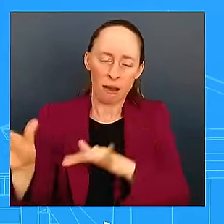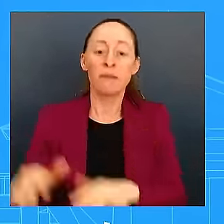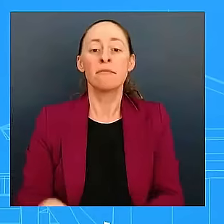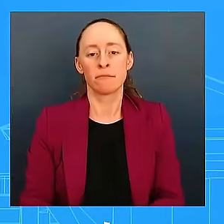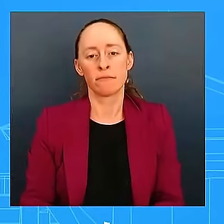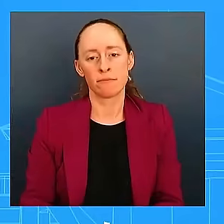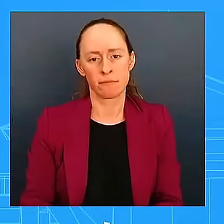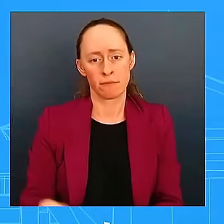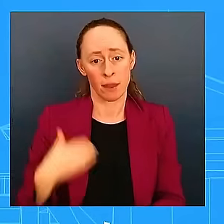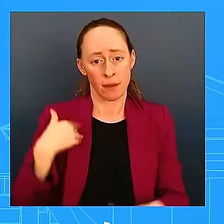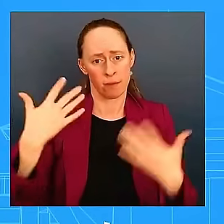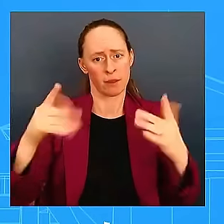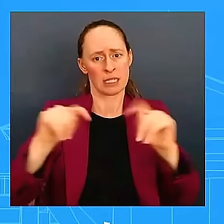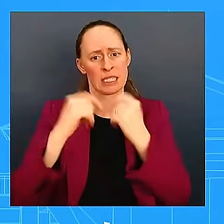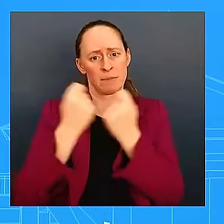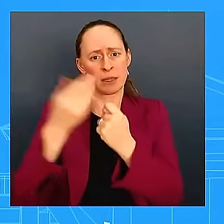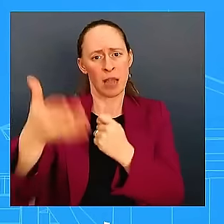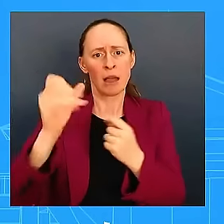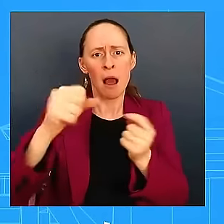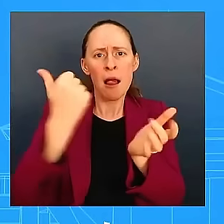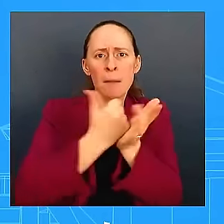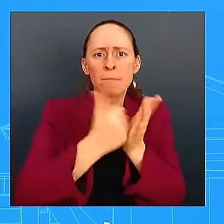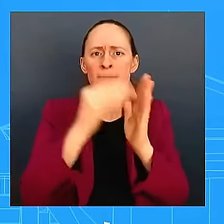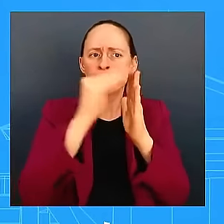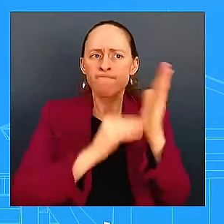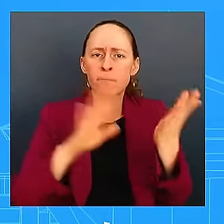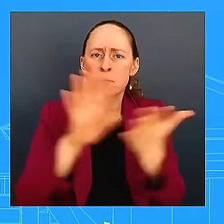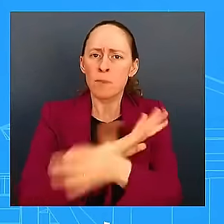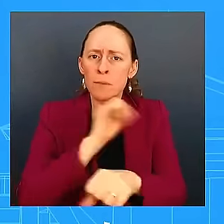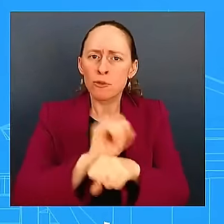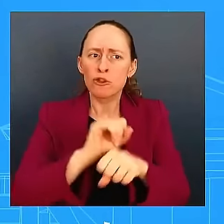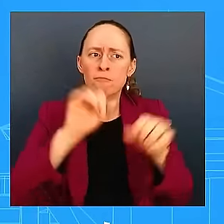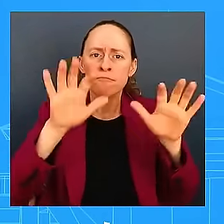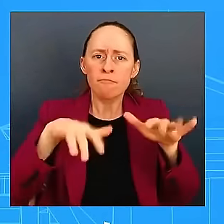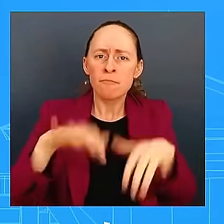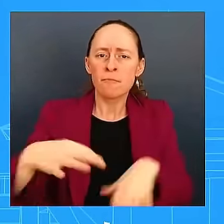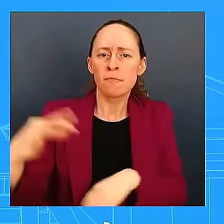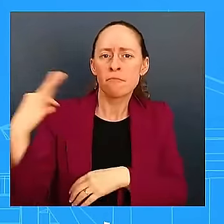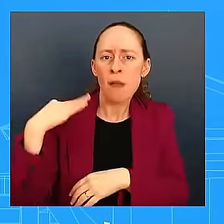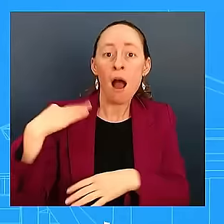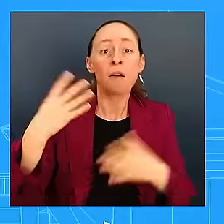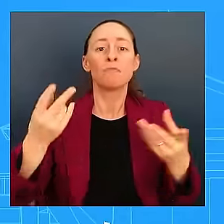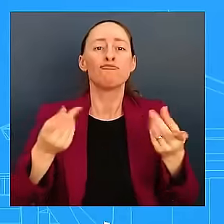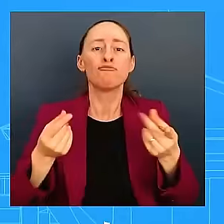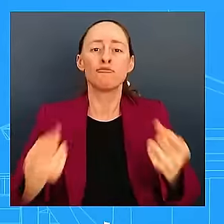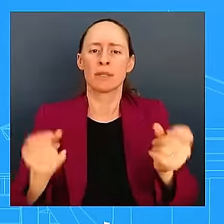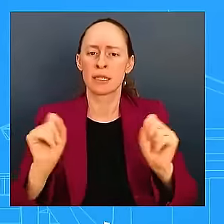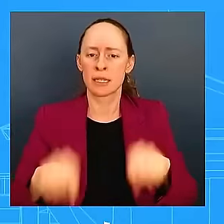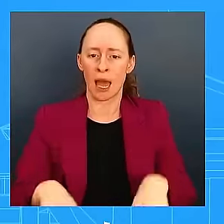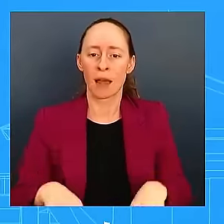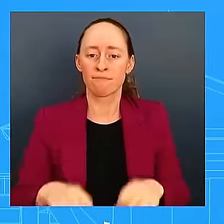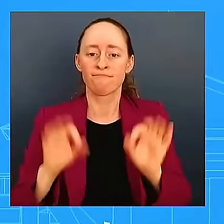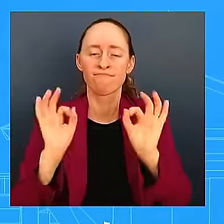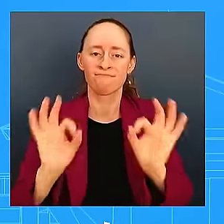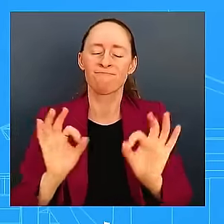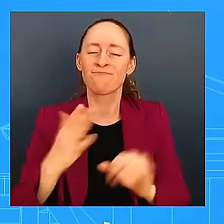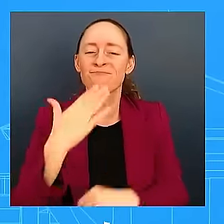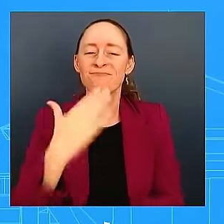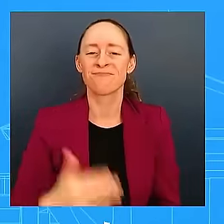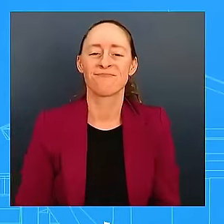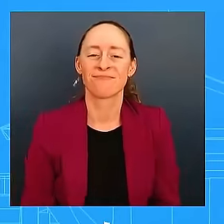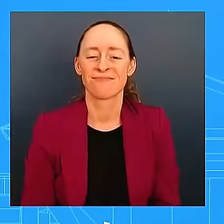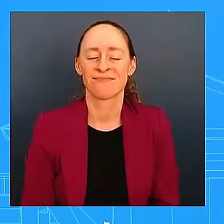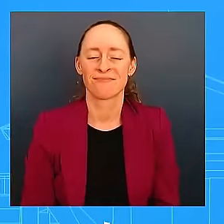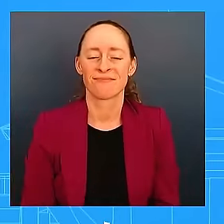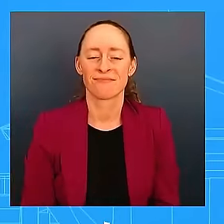helps to speed up the process. Okay. All right. Thank you so much, Administrator. I appreciate it. Thank you. Thank you. Thank you. I it. I